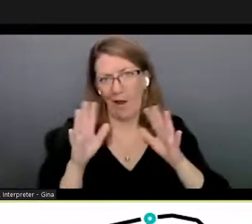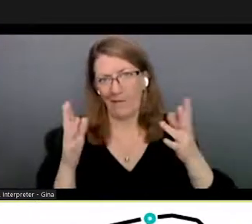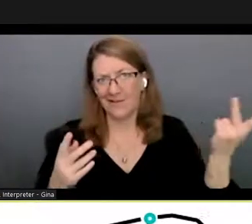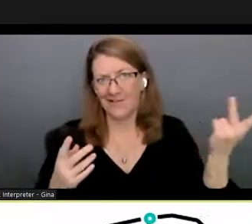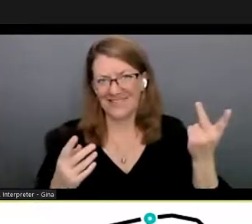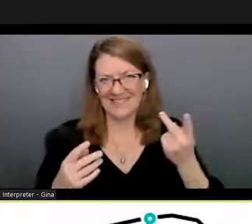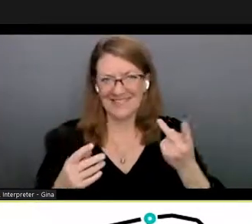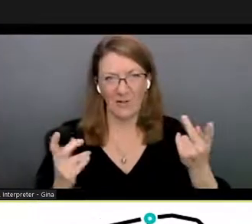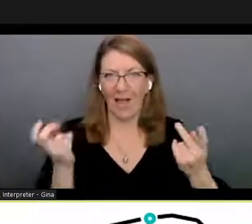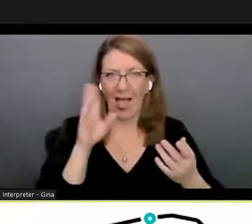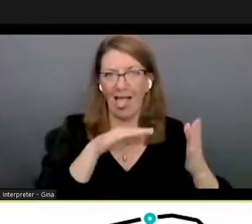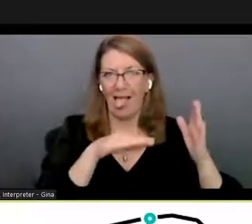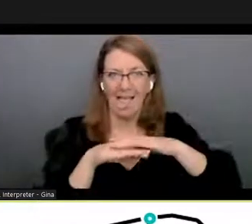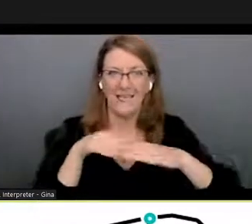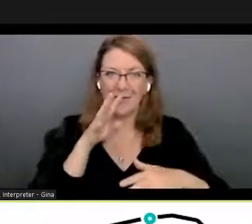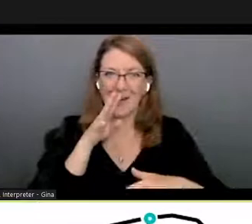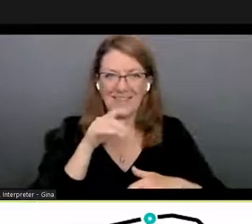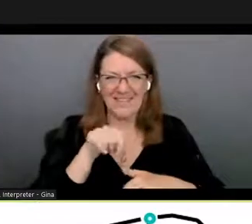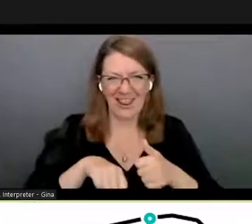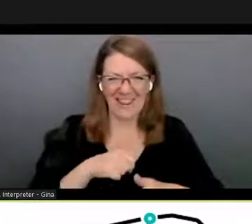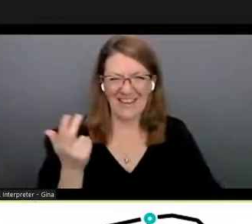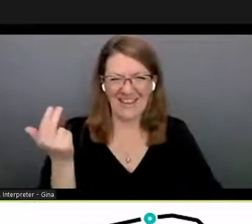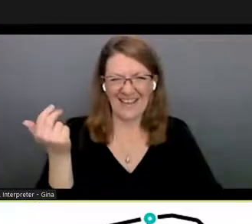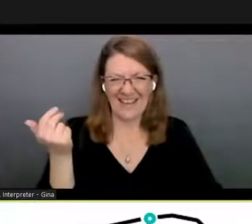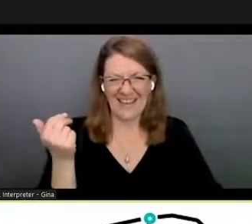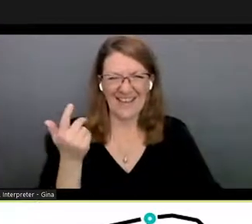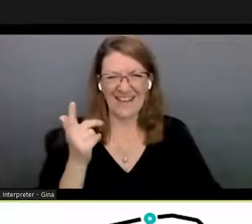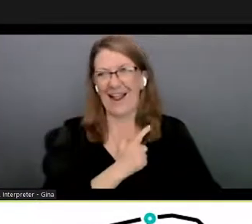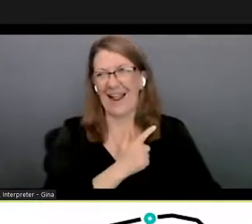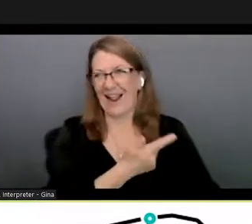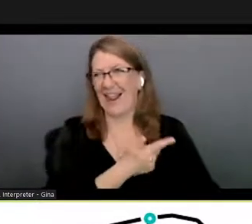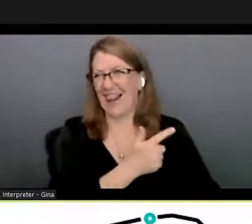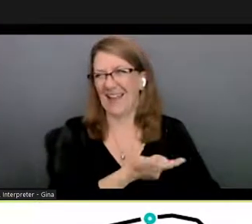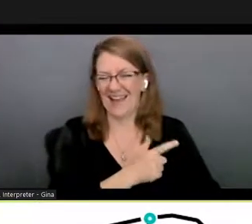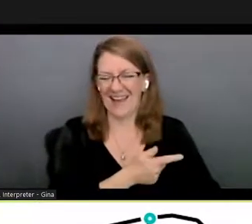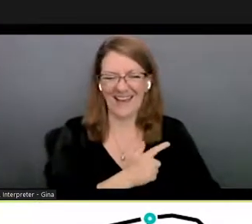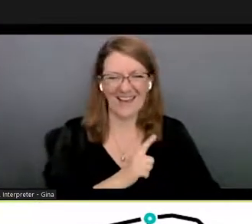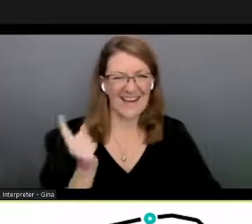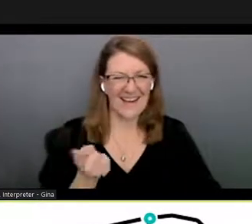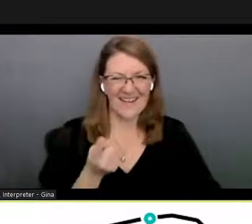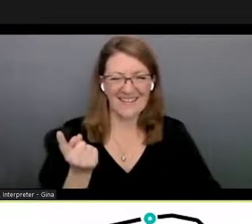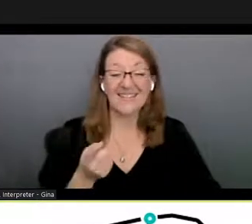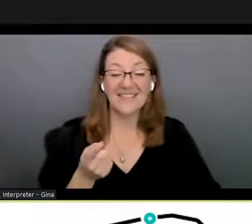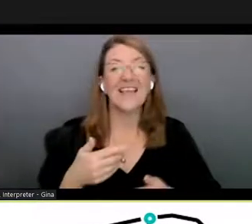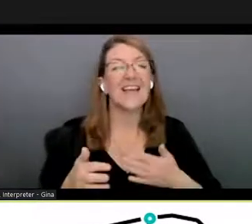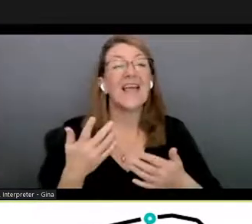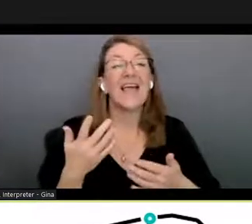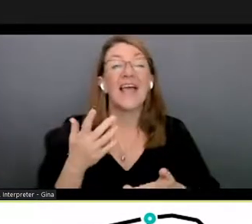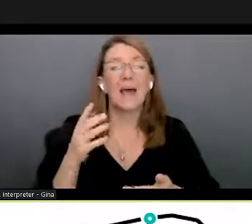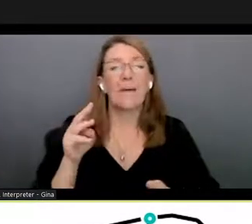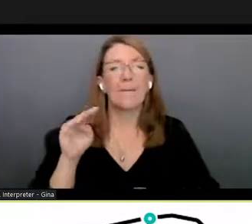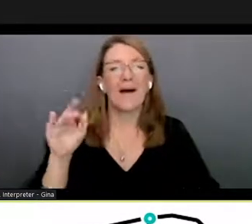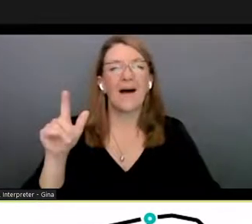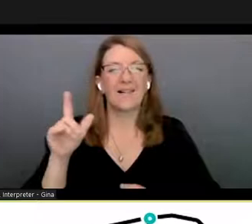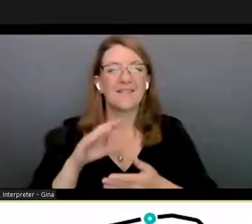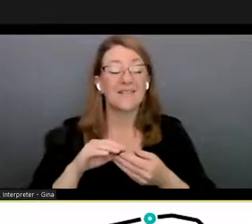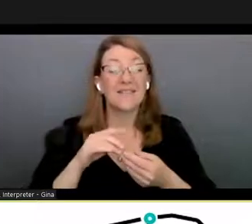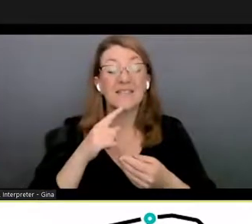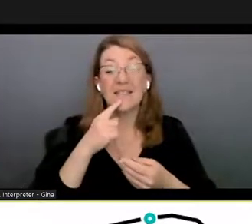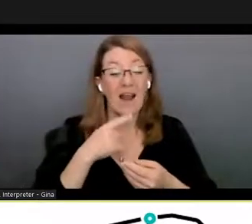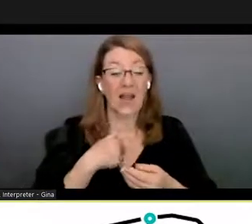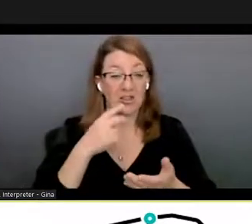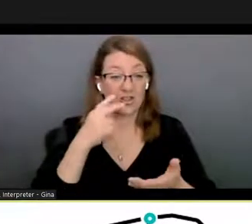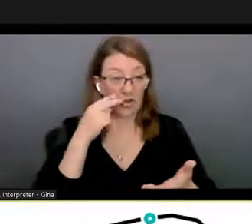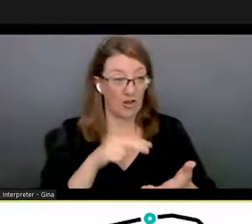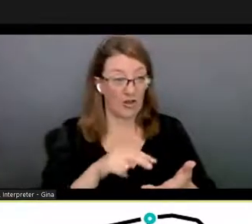just like just naturally over talk to each other by default uh easier to set up i just looked at the link someone sent the